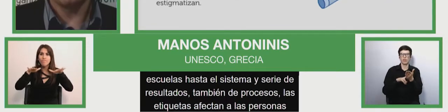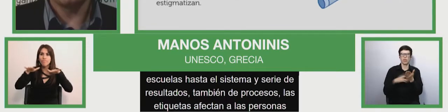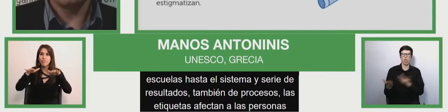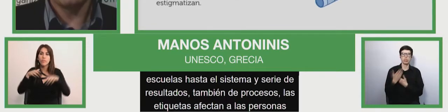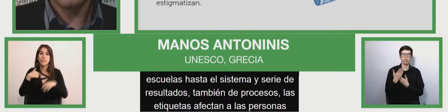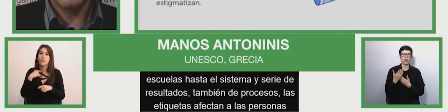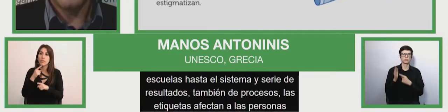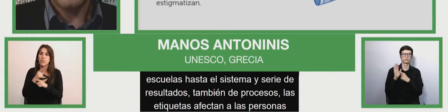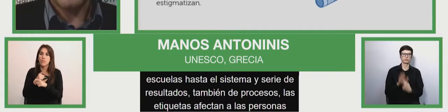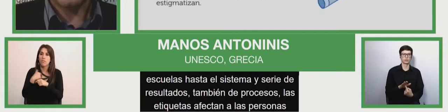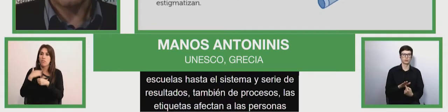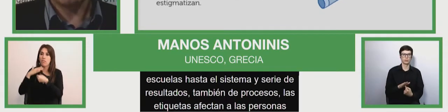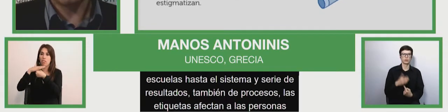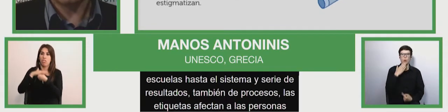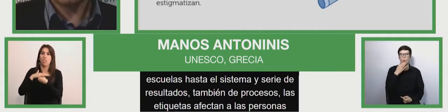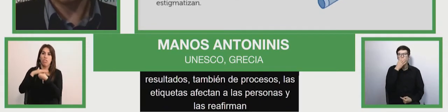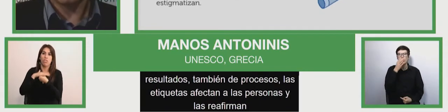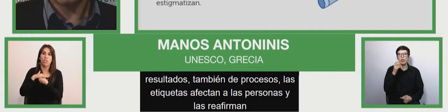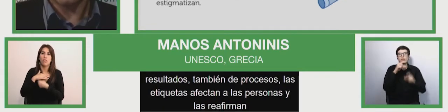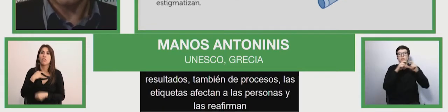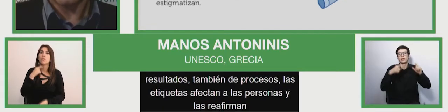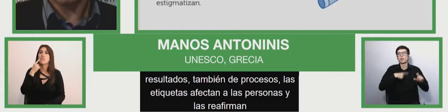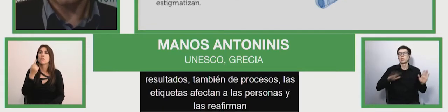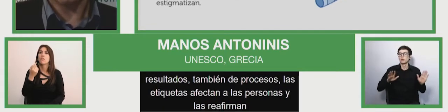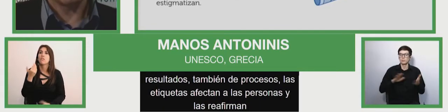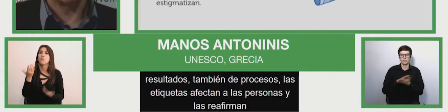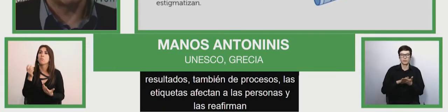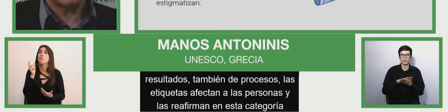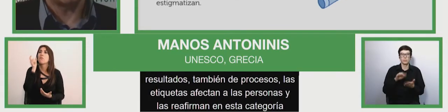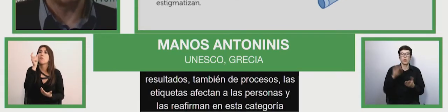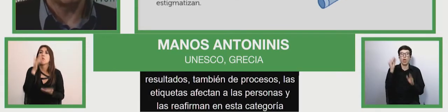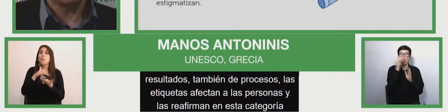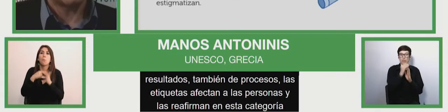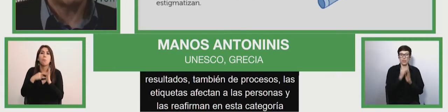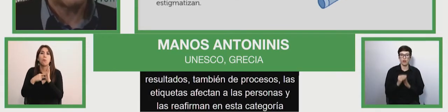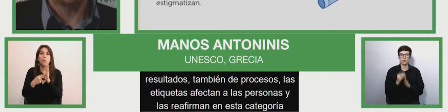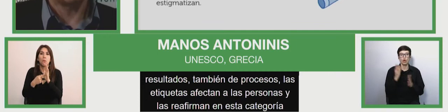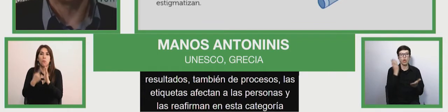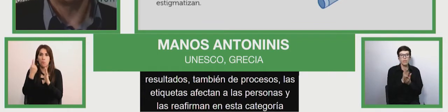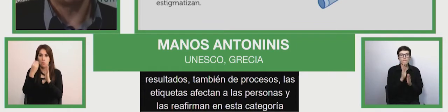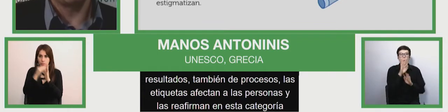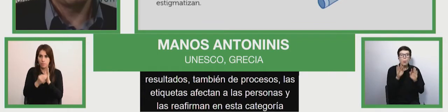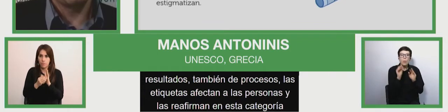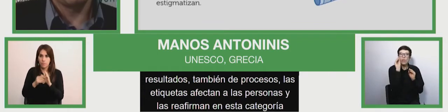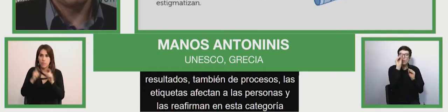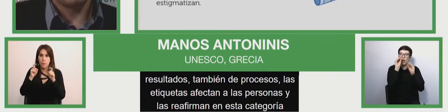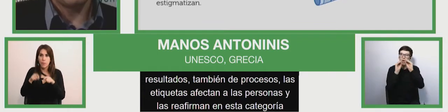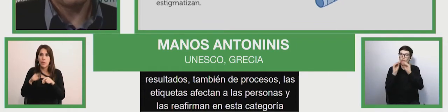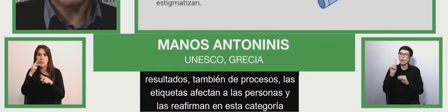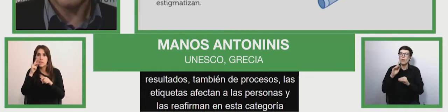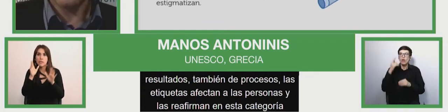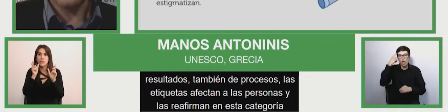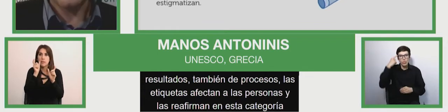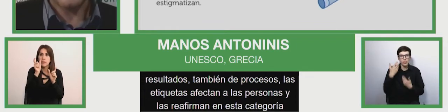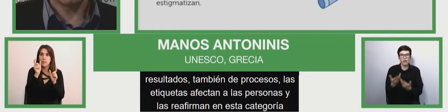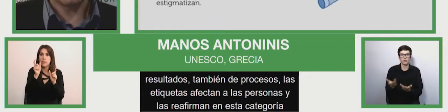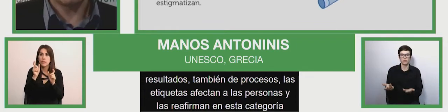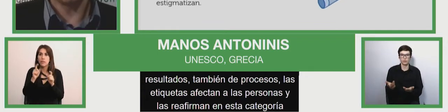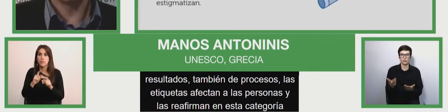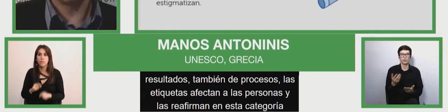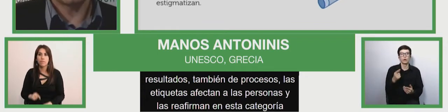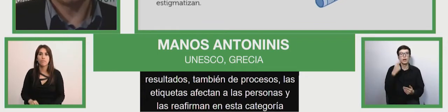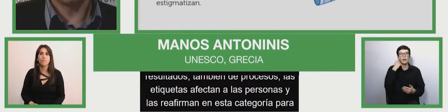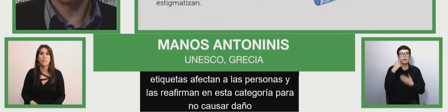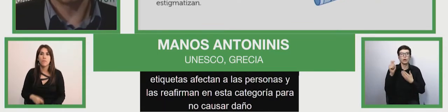The recopulation of data must be done carefully so as not to cause damage. In acknowledging children with